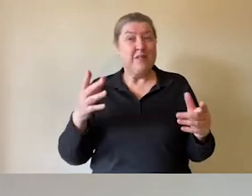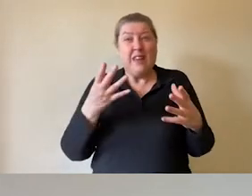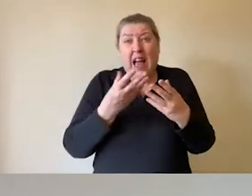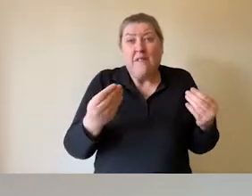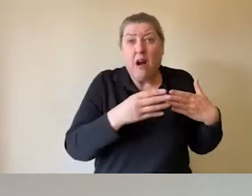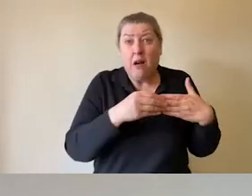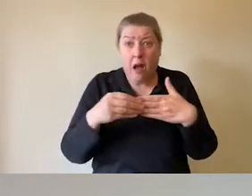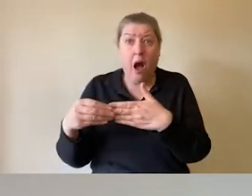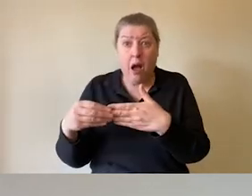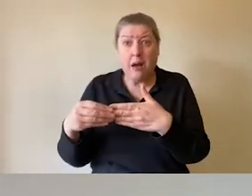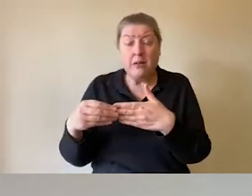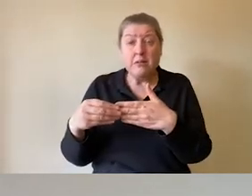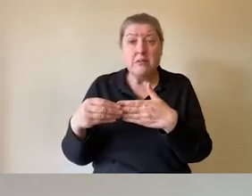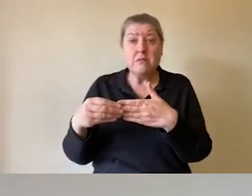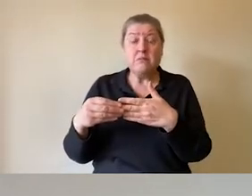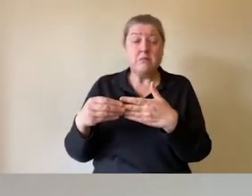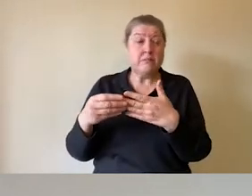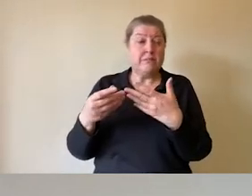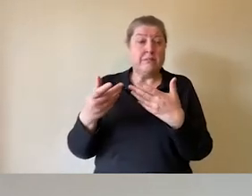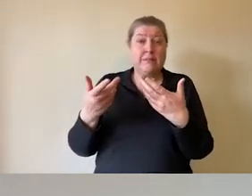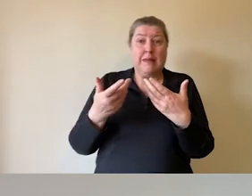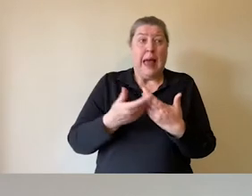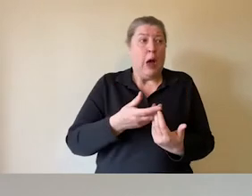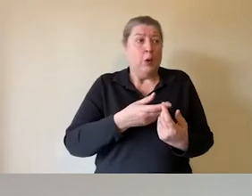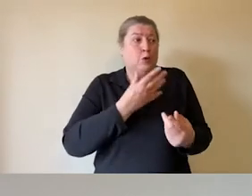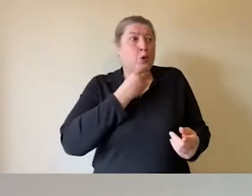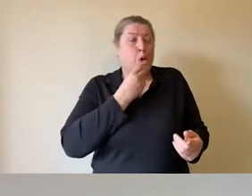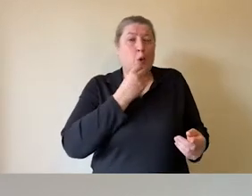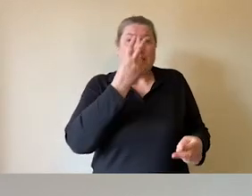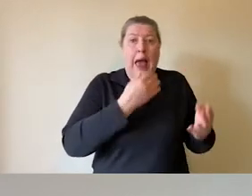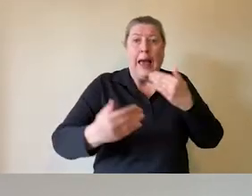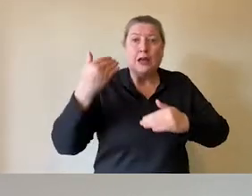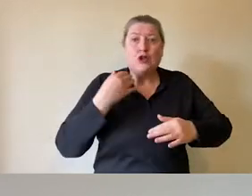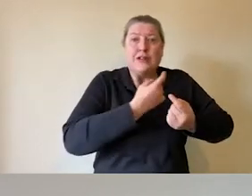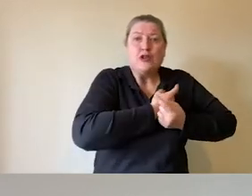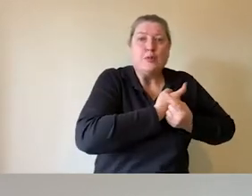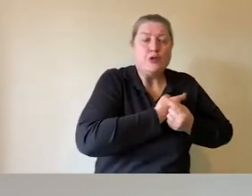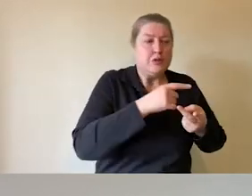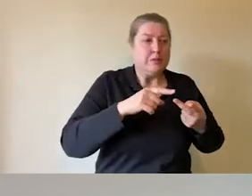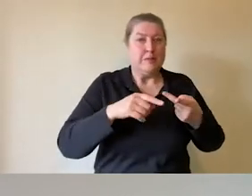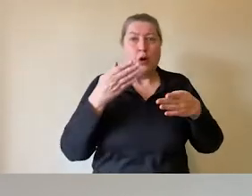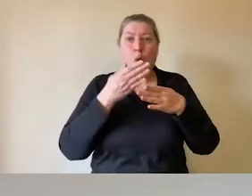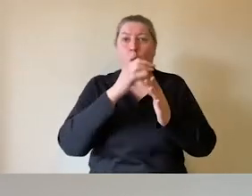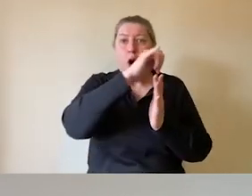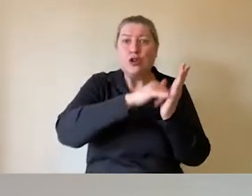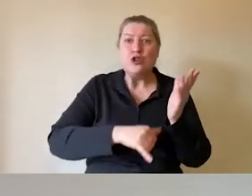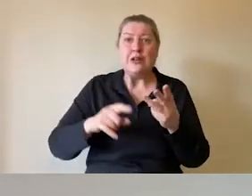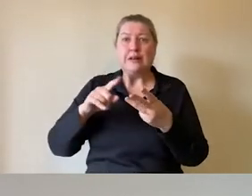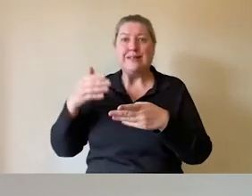about how you can use the Ancient Egyptian galleries, worksheets and activity suggestions.